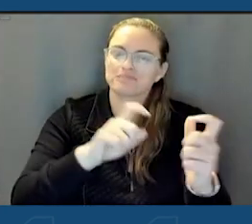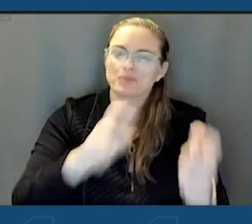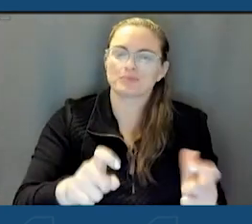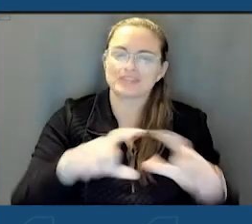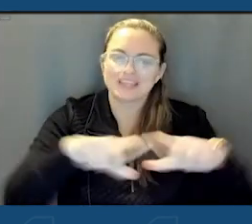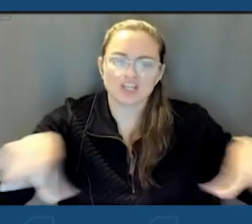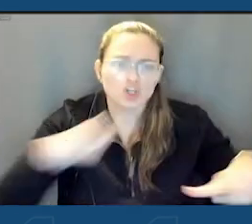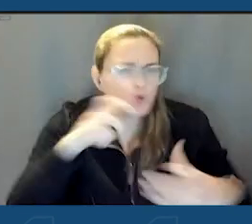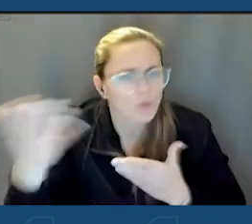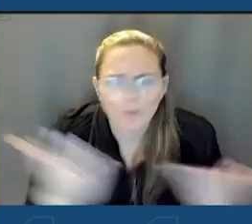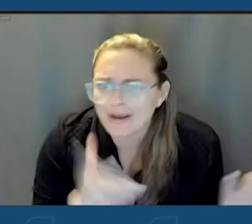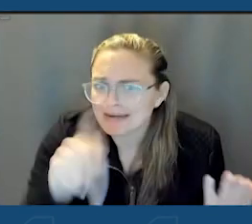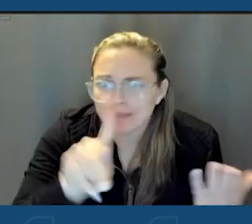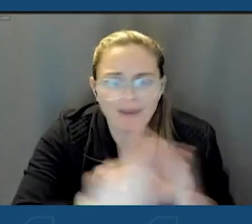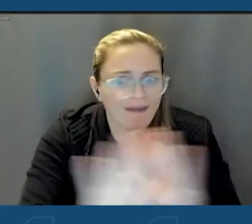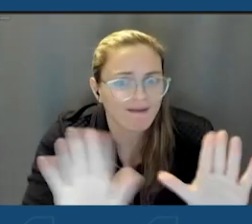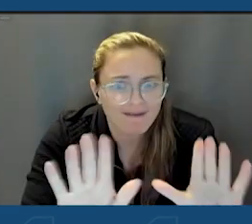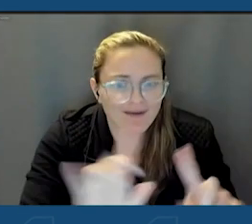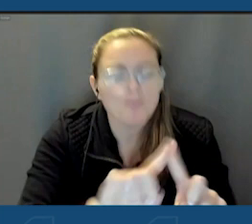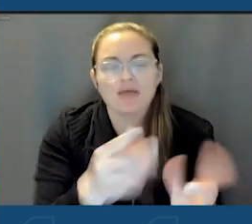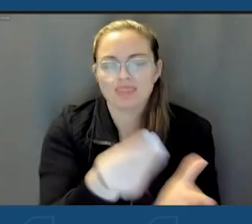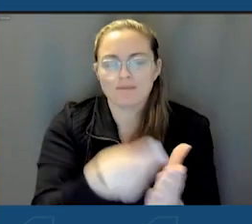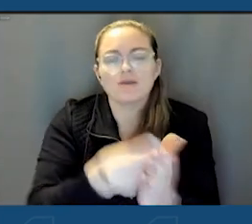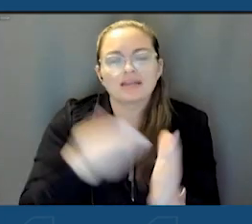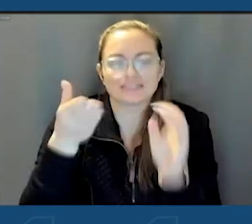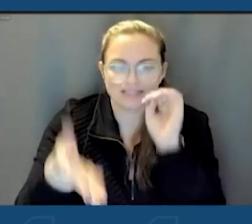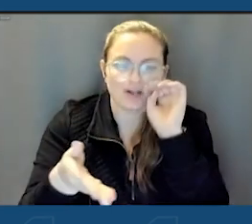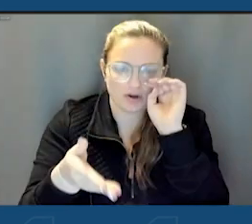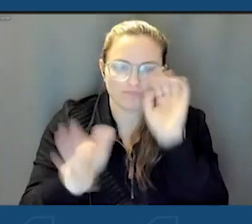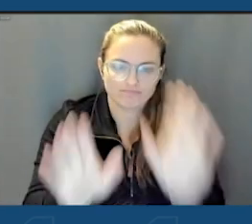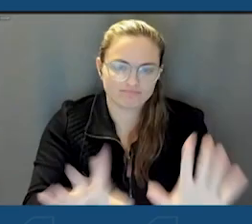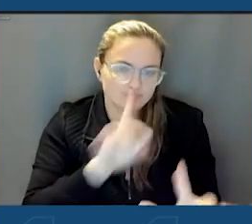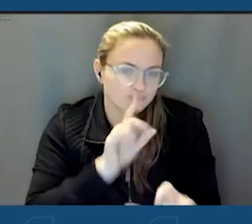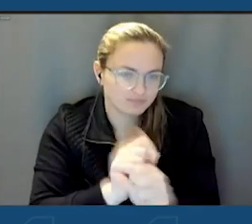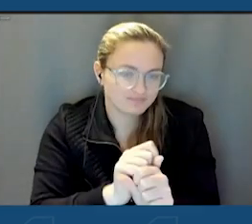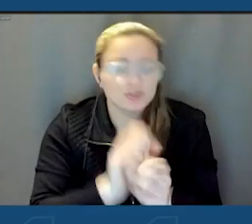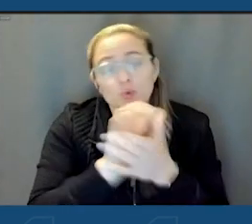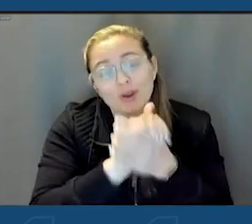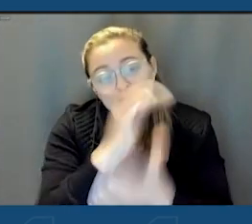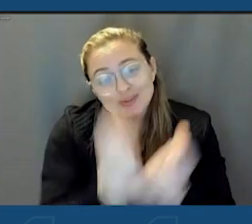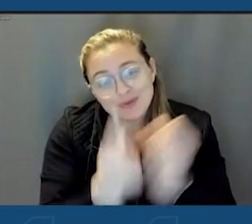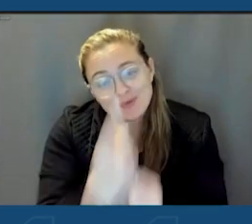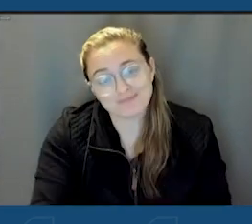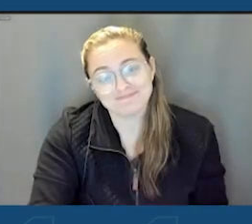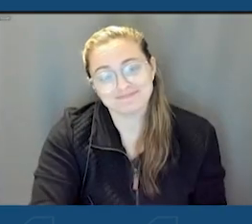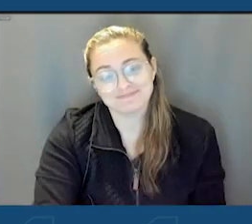them to the bank. Uh, but the money, the money is there. I assure you, I assure you. So congratulations, everyone. Thank you.